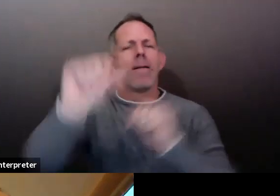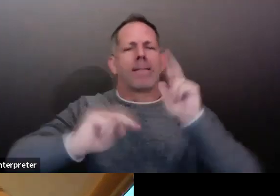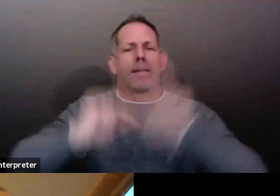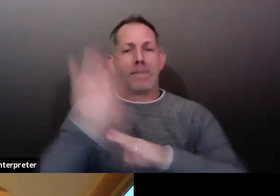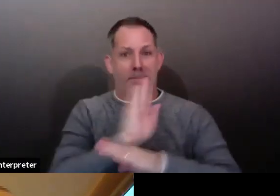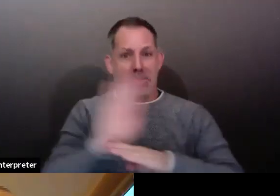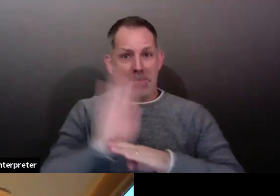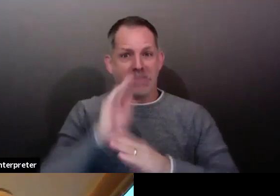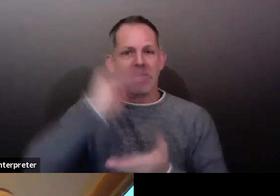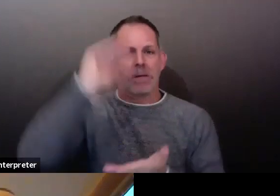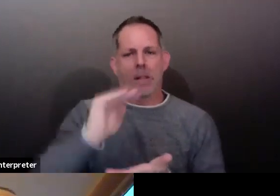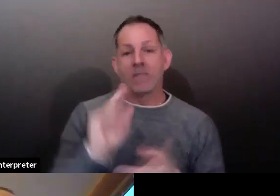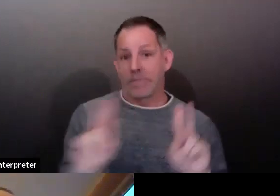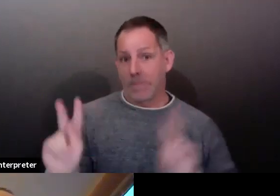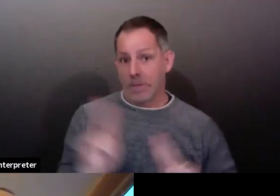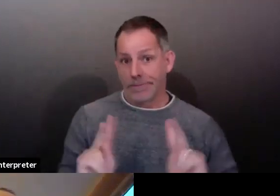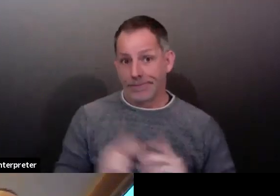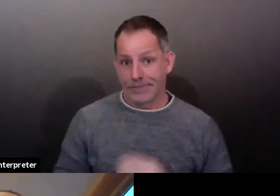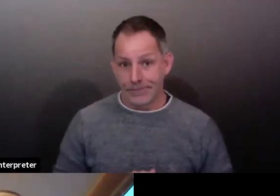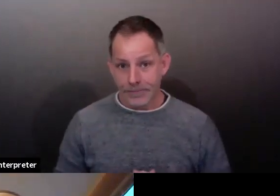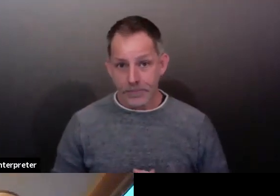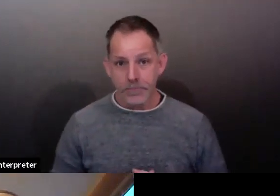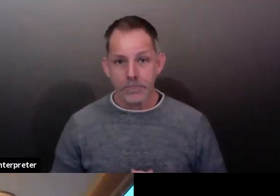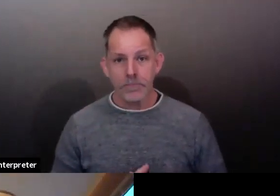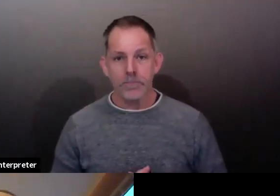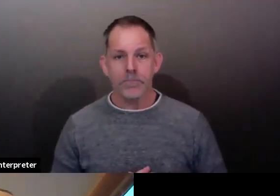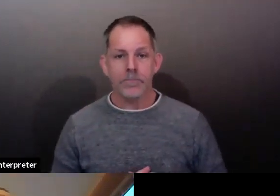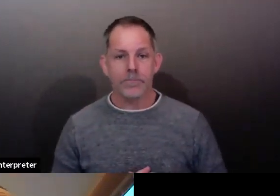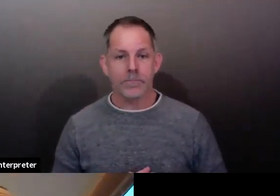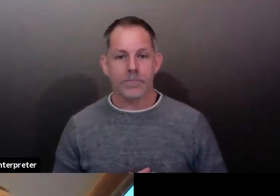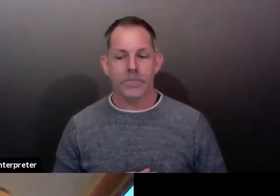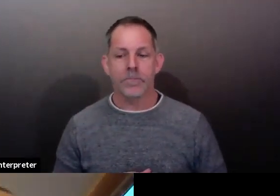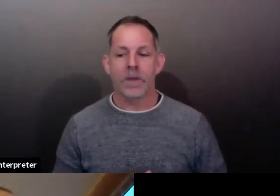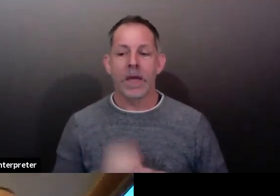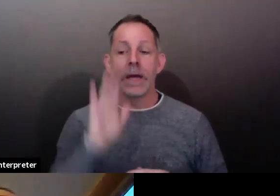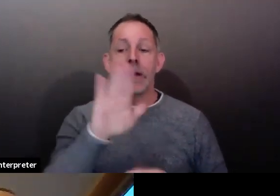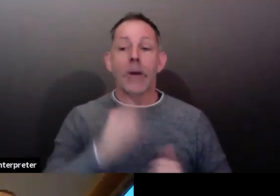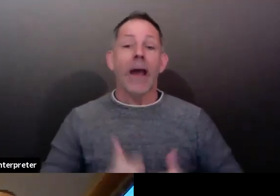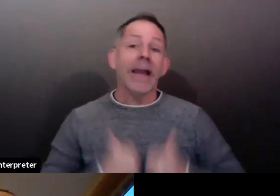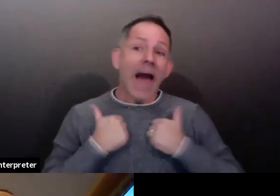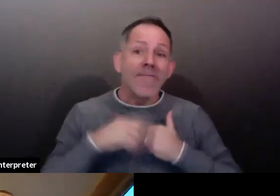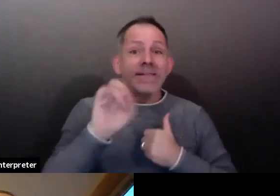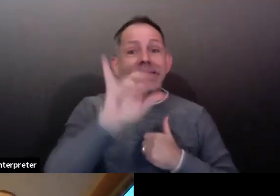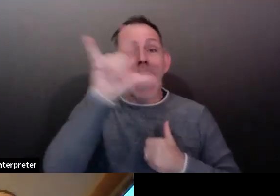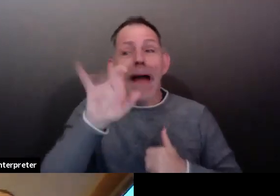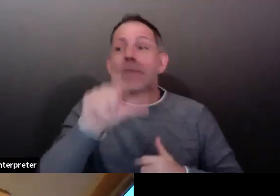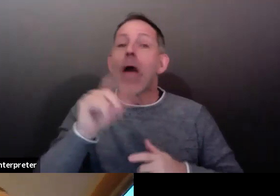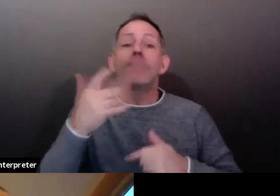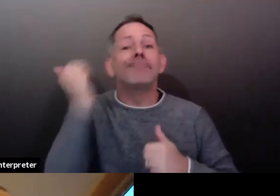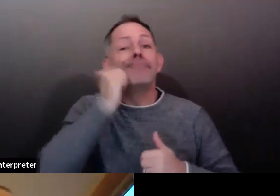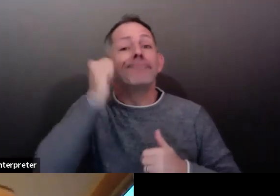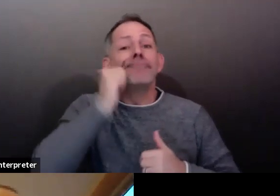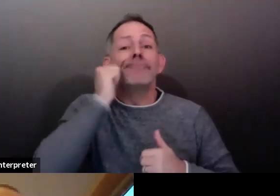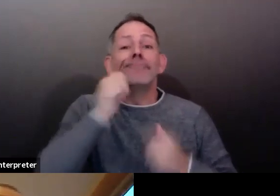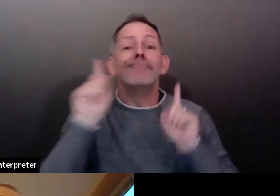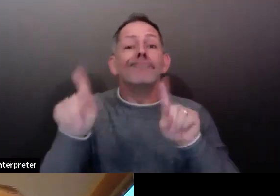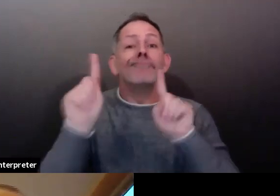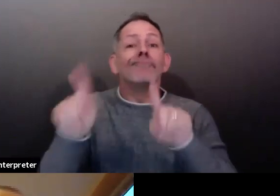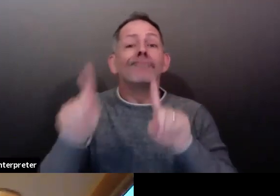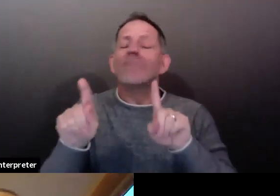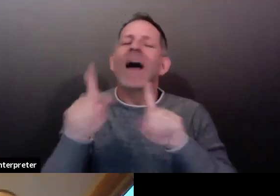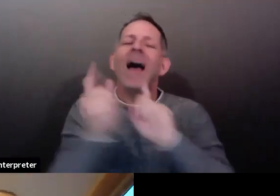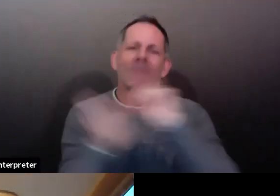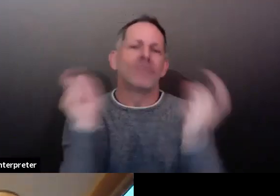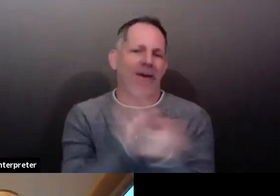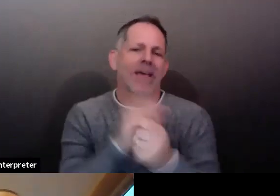social activities to, at the most, five people outside your household. I